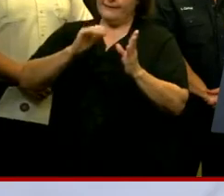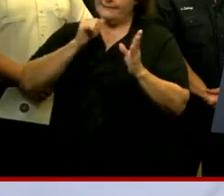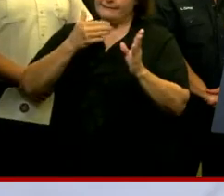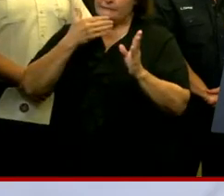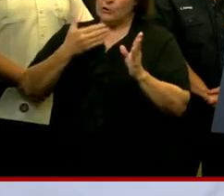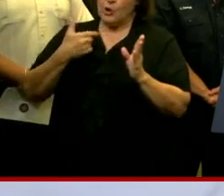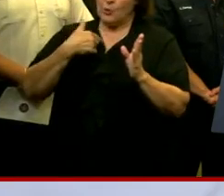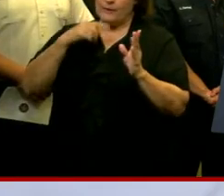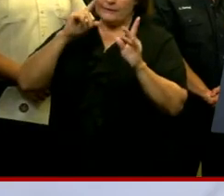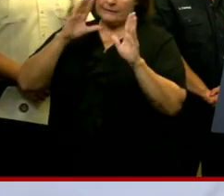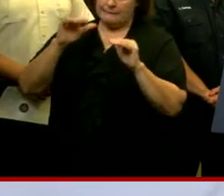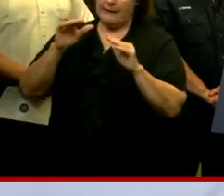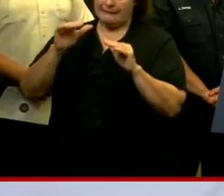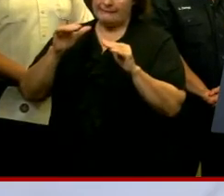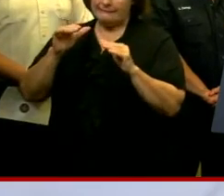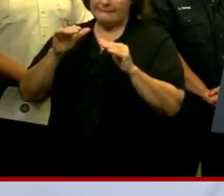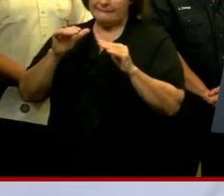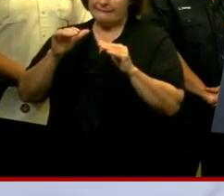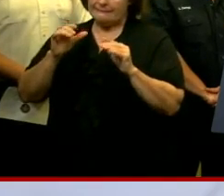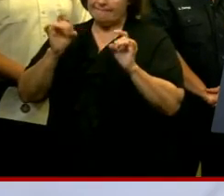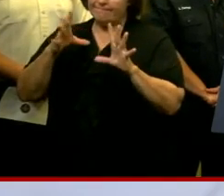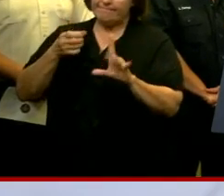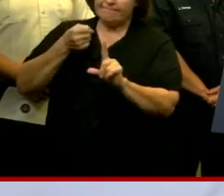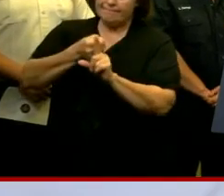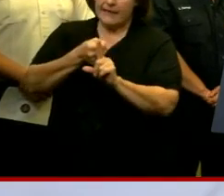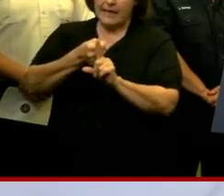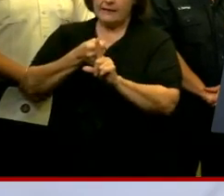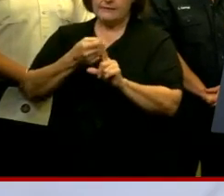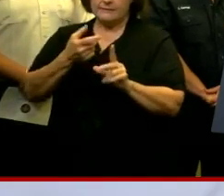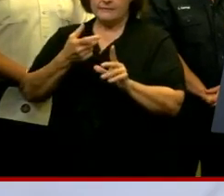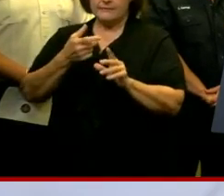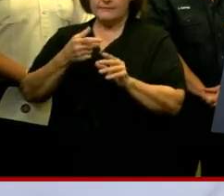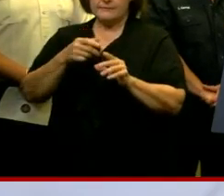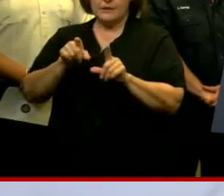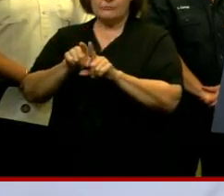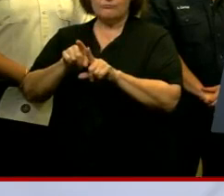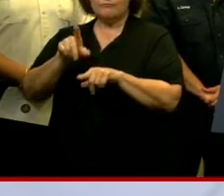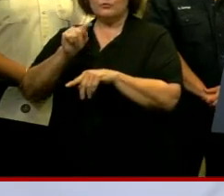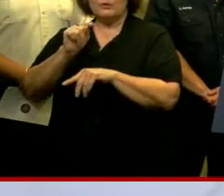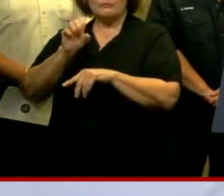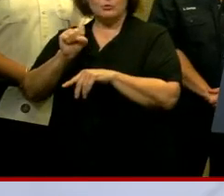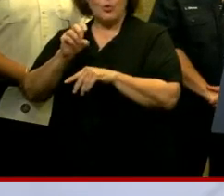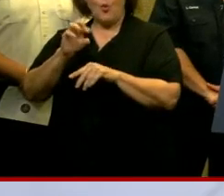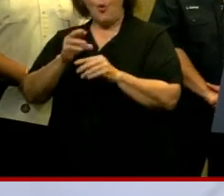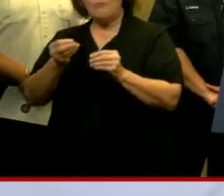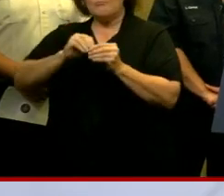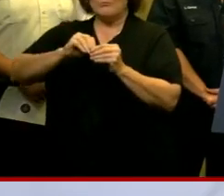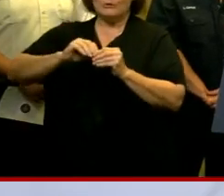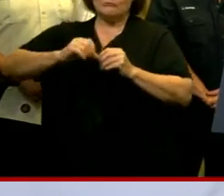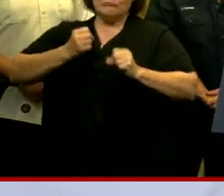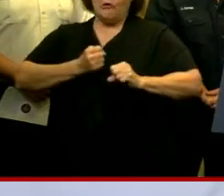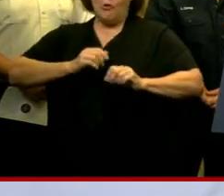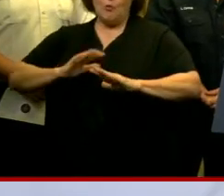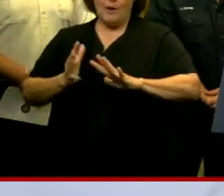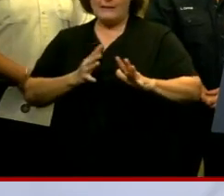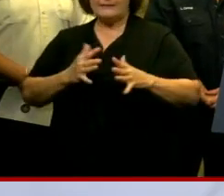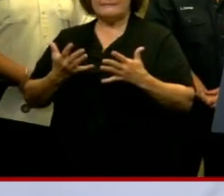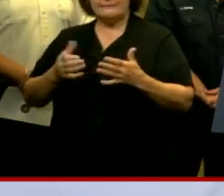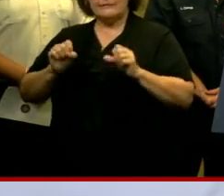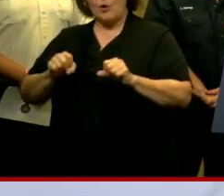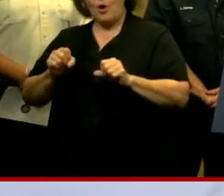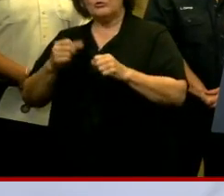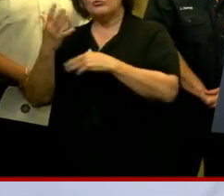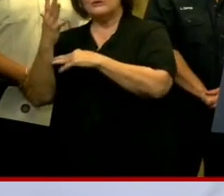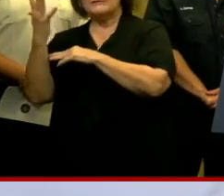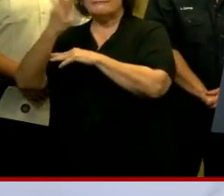anticipating significant impacts, including tropical storm force or stronger winds that could cause